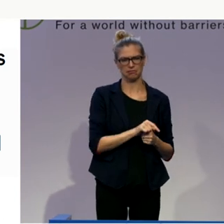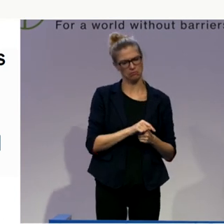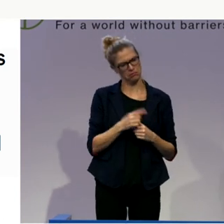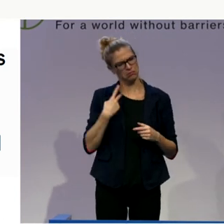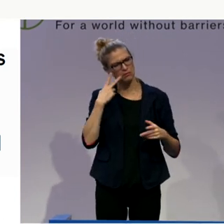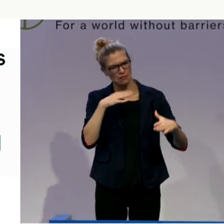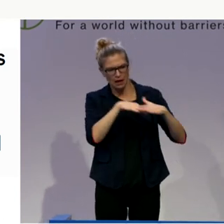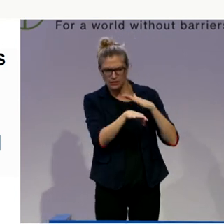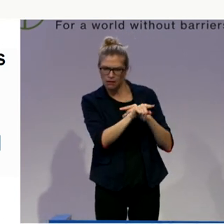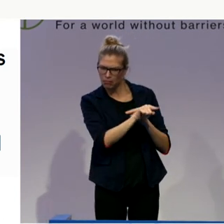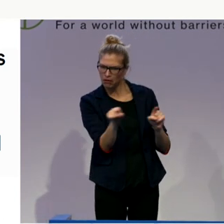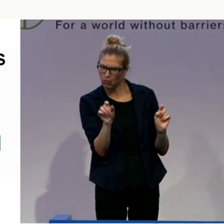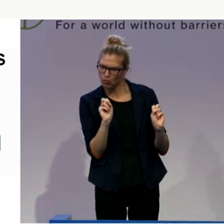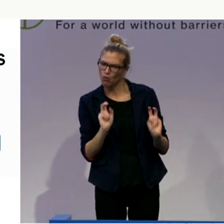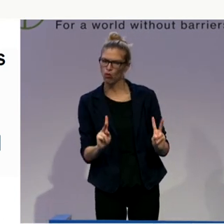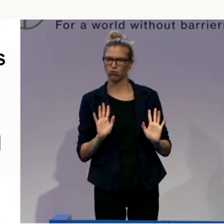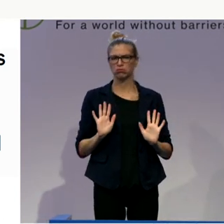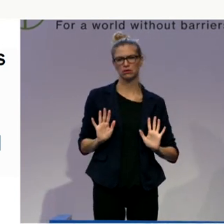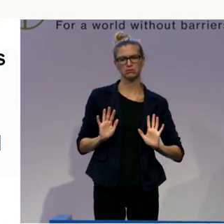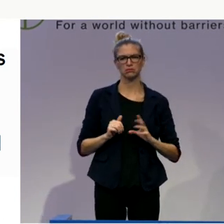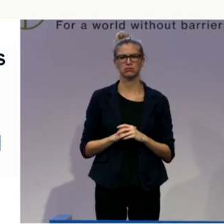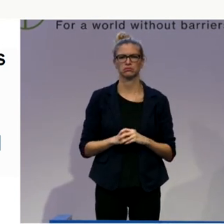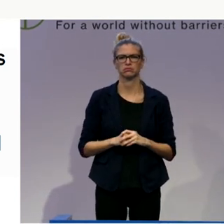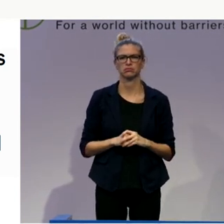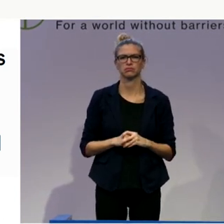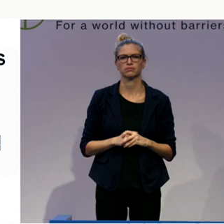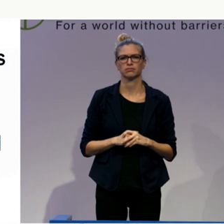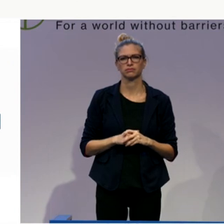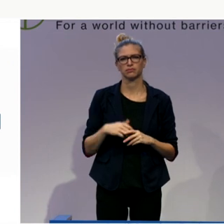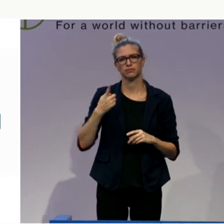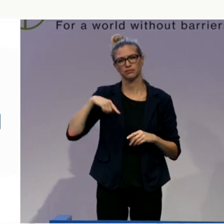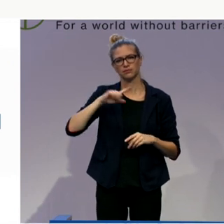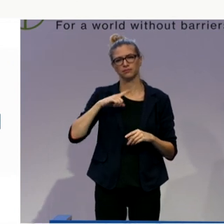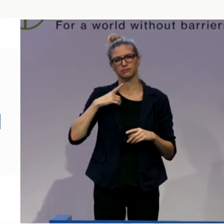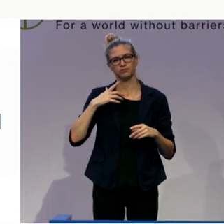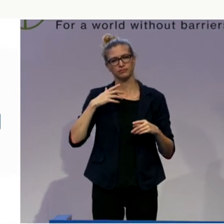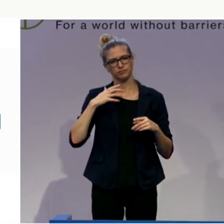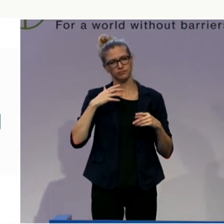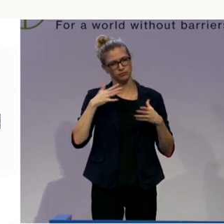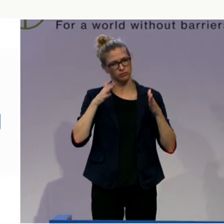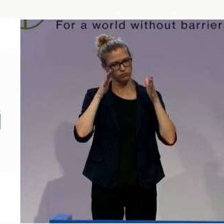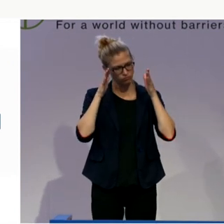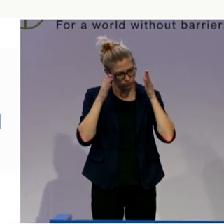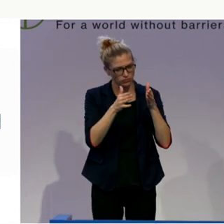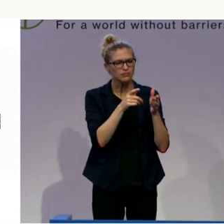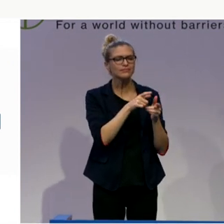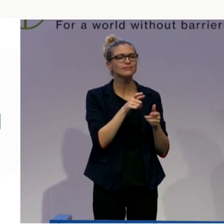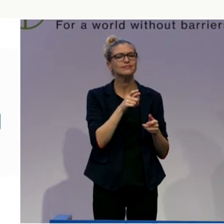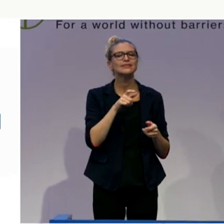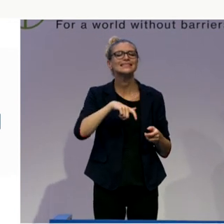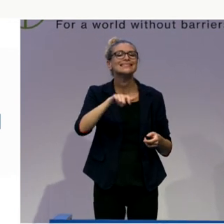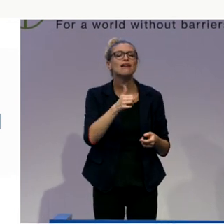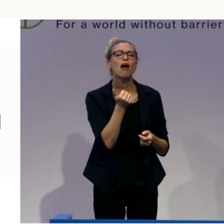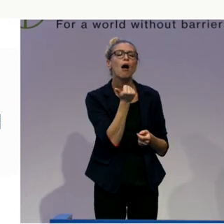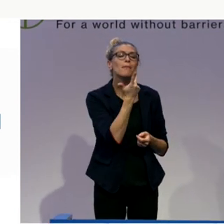the kind of the level and the intensity of support of that person and also of the level of